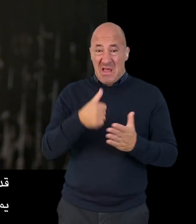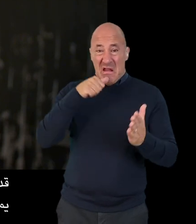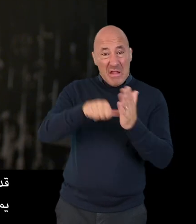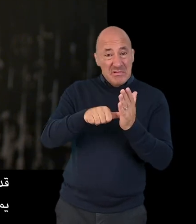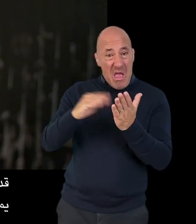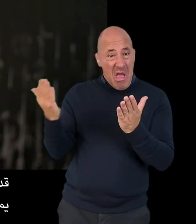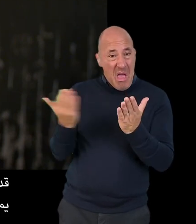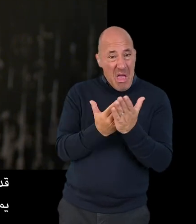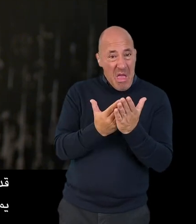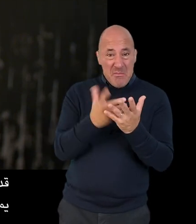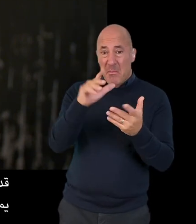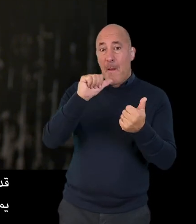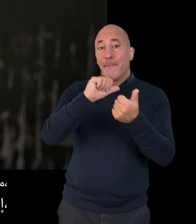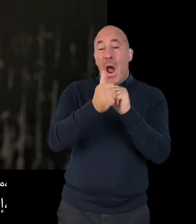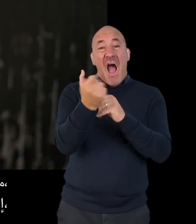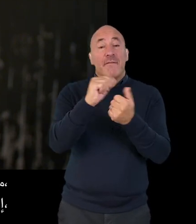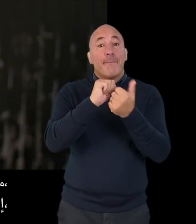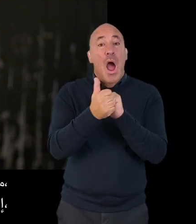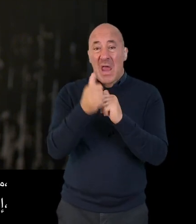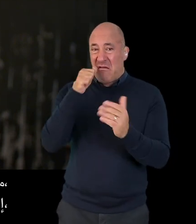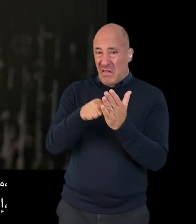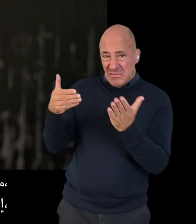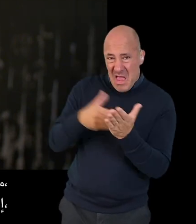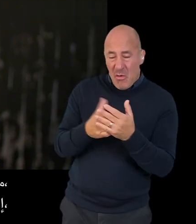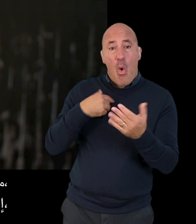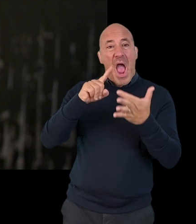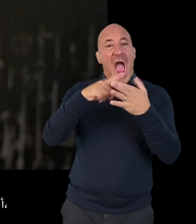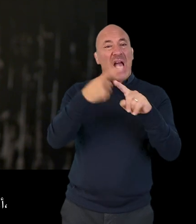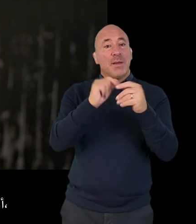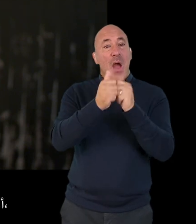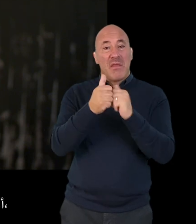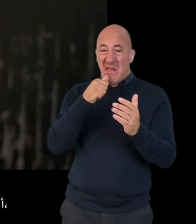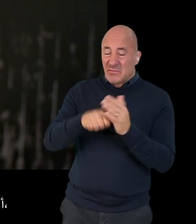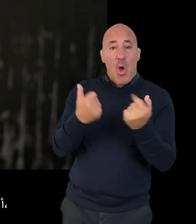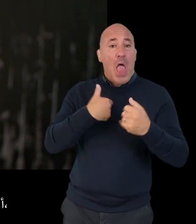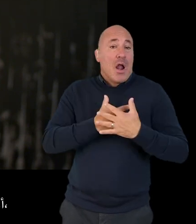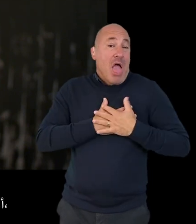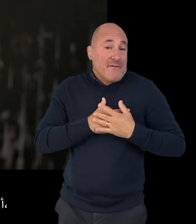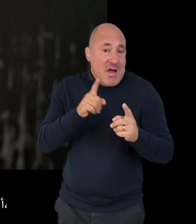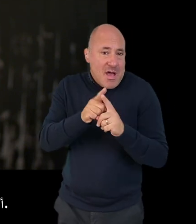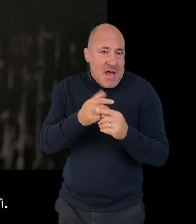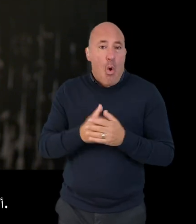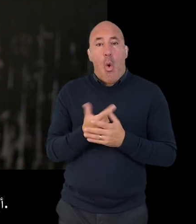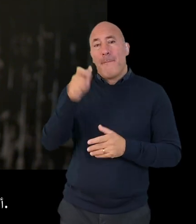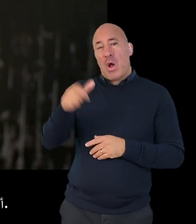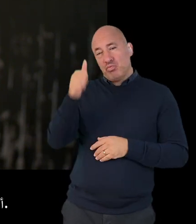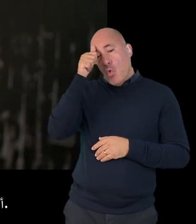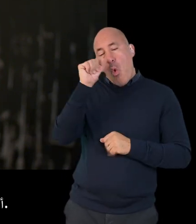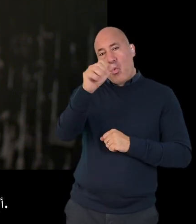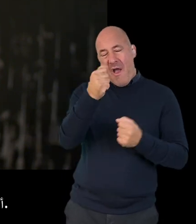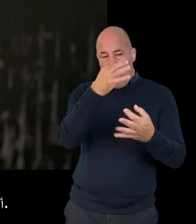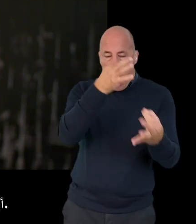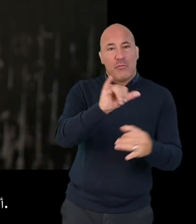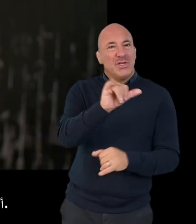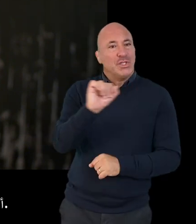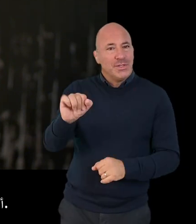have letters in support that can be provided by your partner if you have one or a next partner, a lover, somebody who knows about